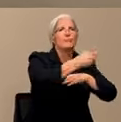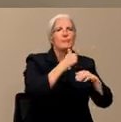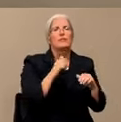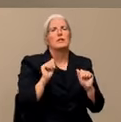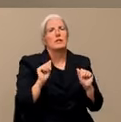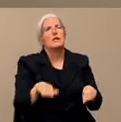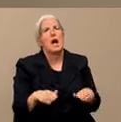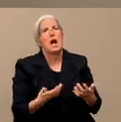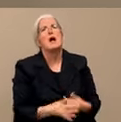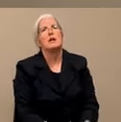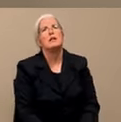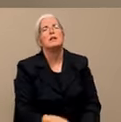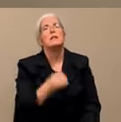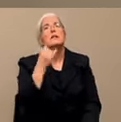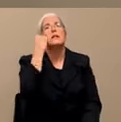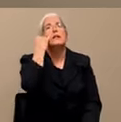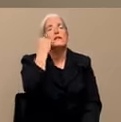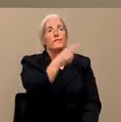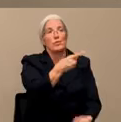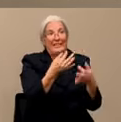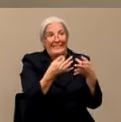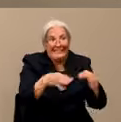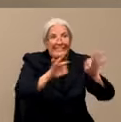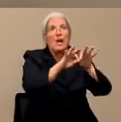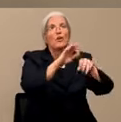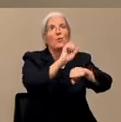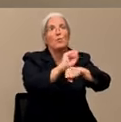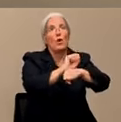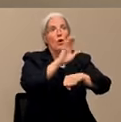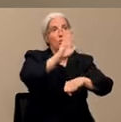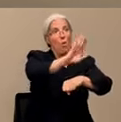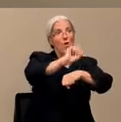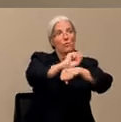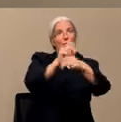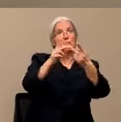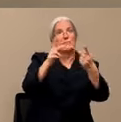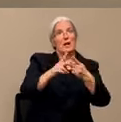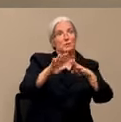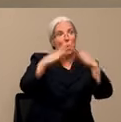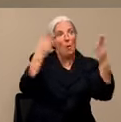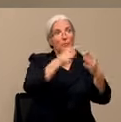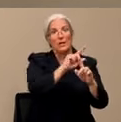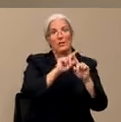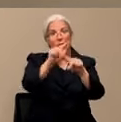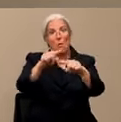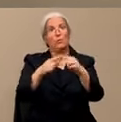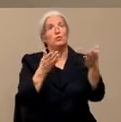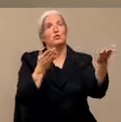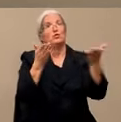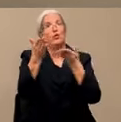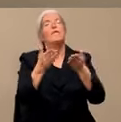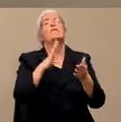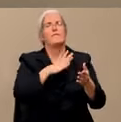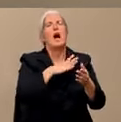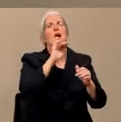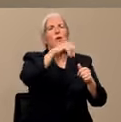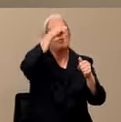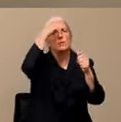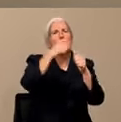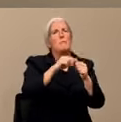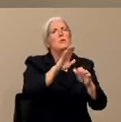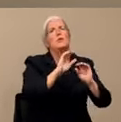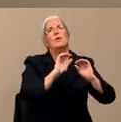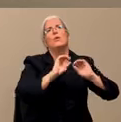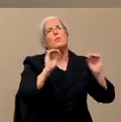you are an essential worker, if you're going out to one of those essential services. So, that's the key thing that everyone has to remember. But, no, there are no curfews,